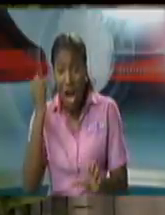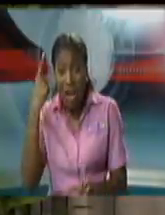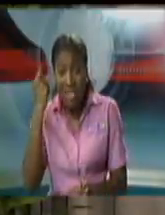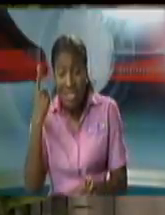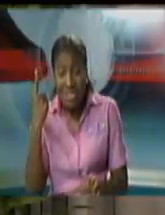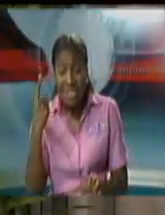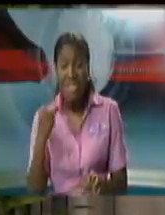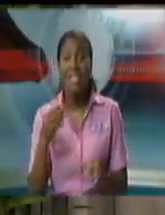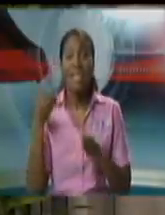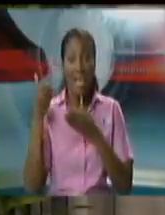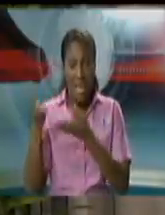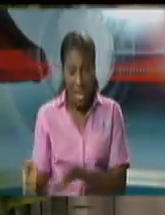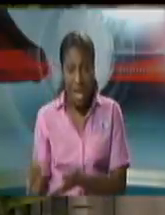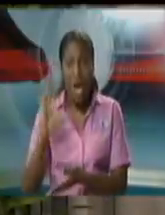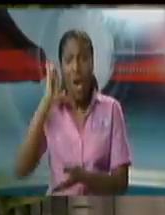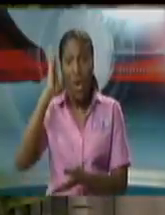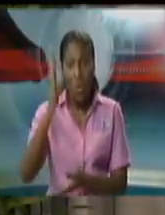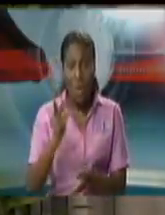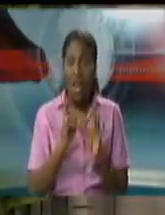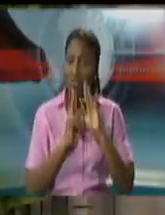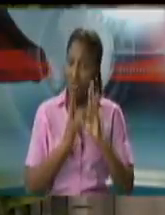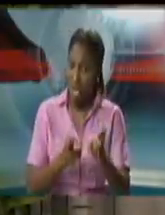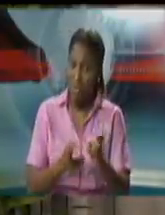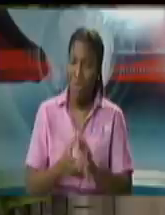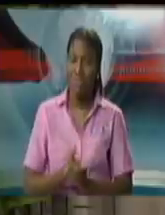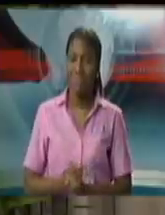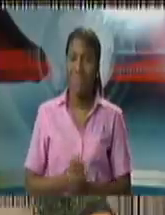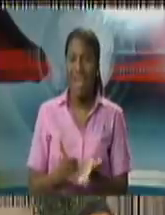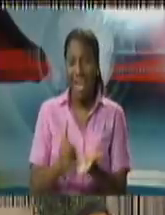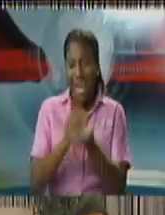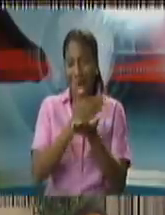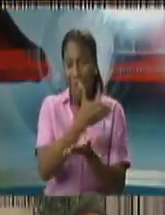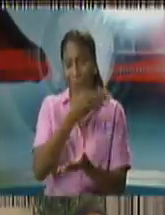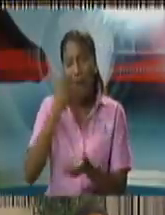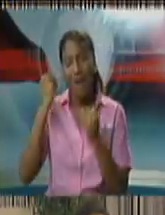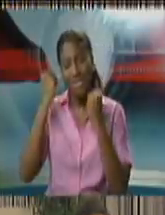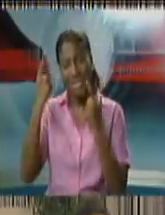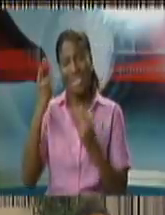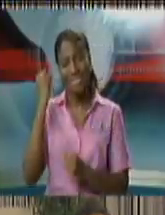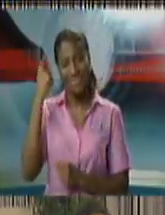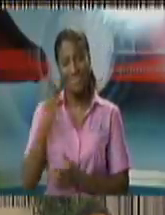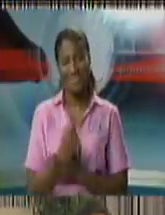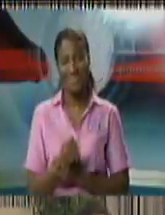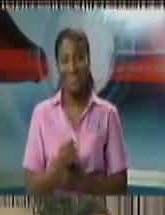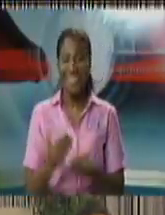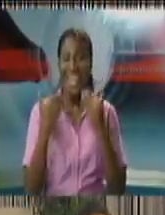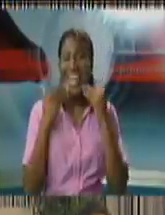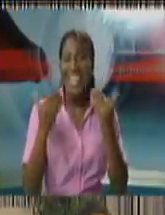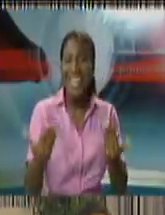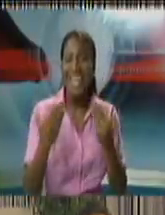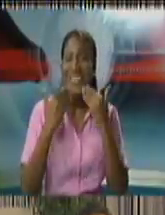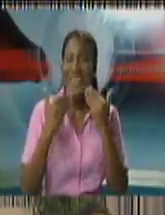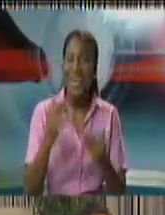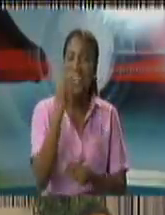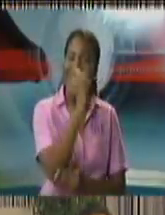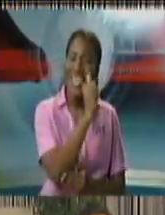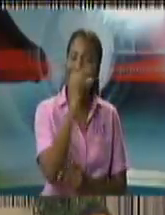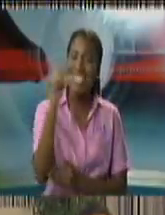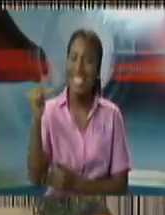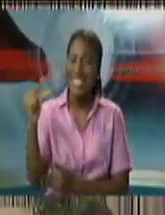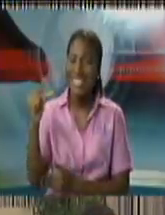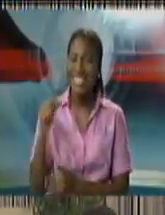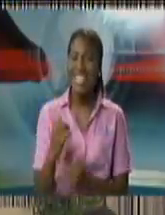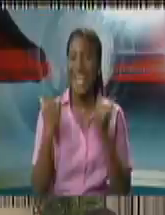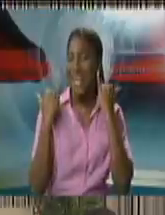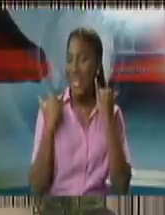this rather long presentation on my part thank you very much honorable attorney general well ladies and gentlemen